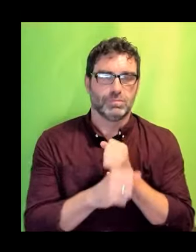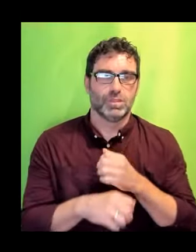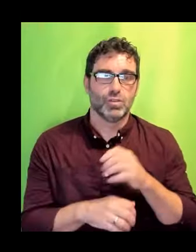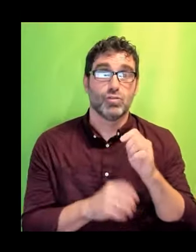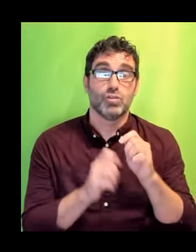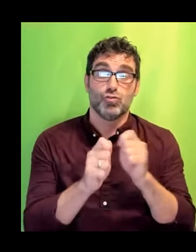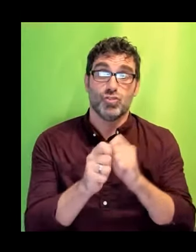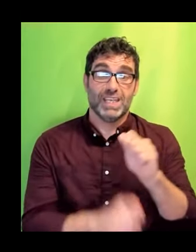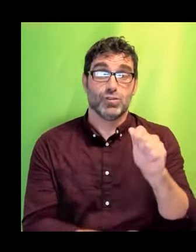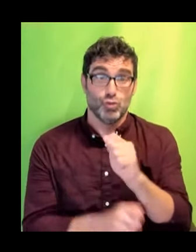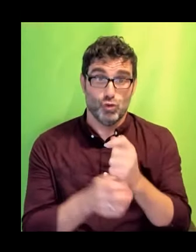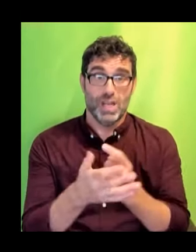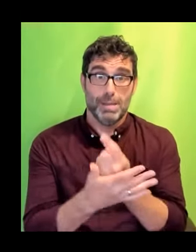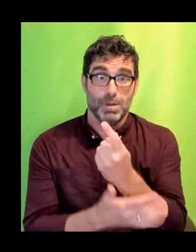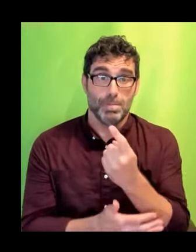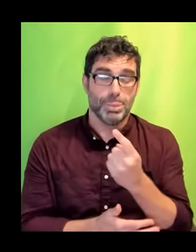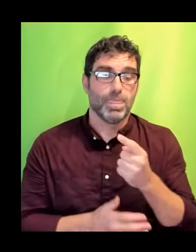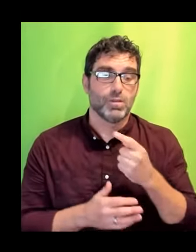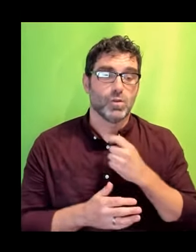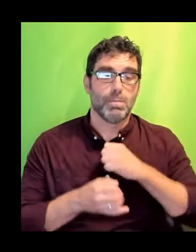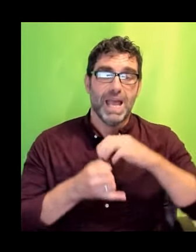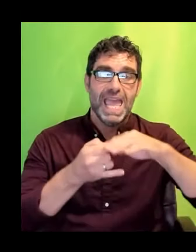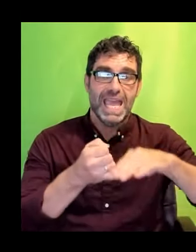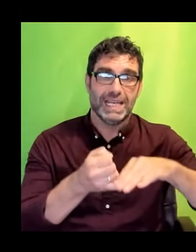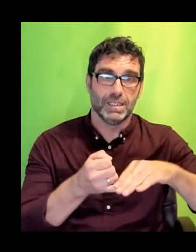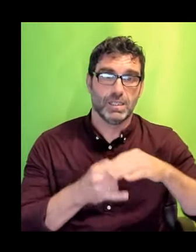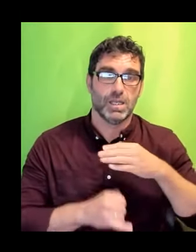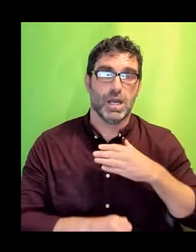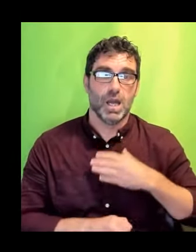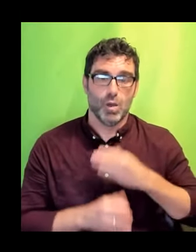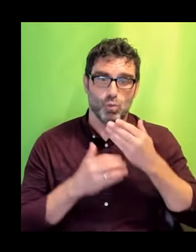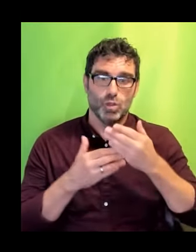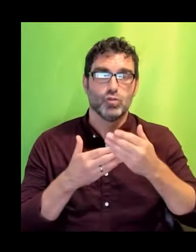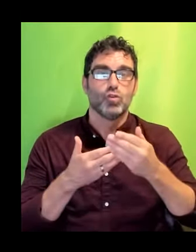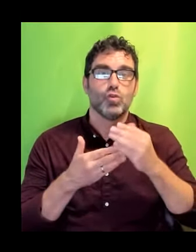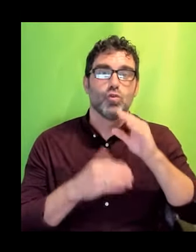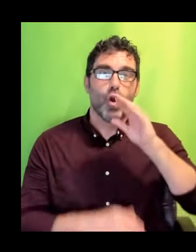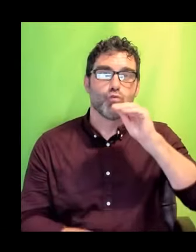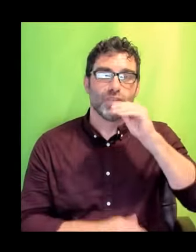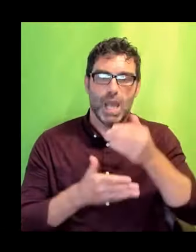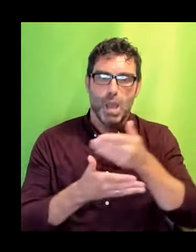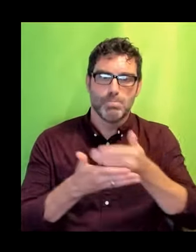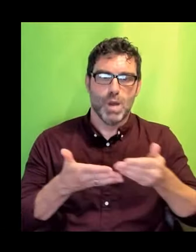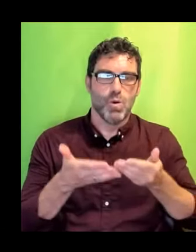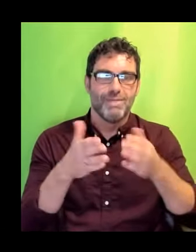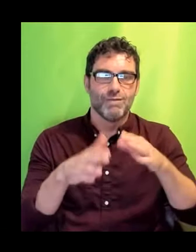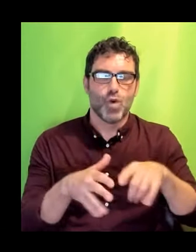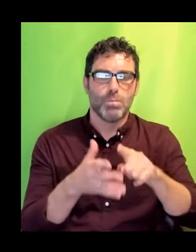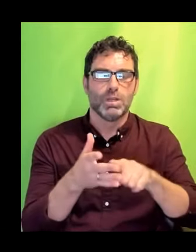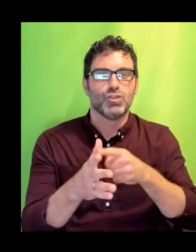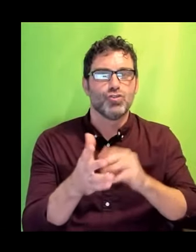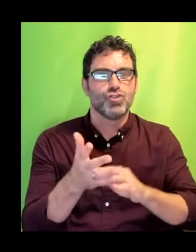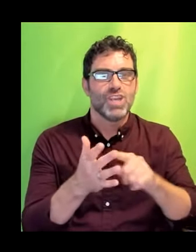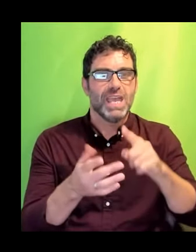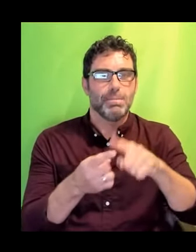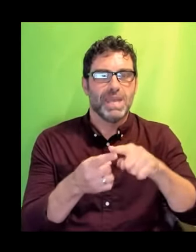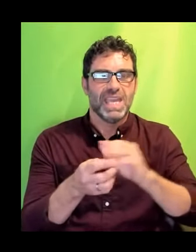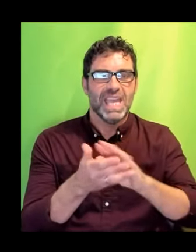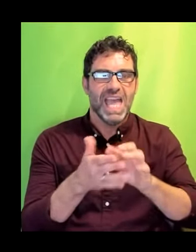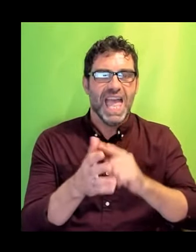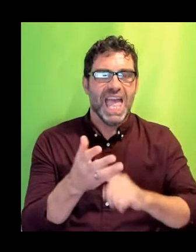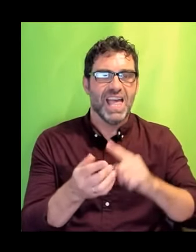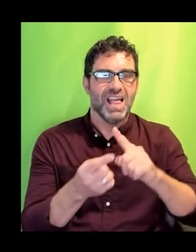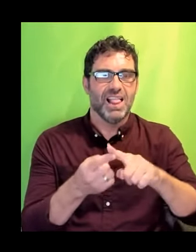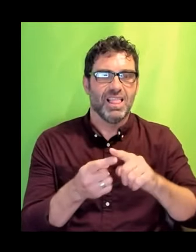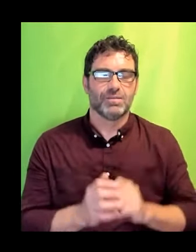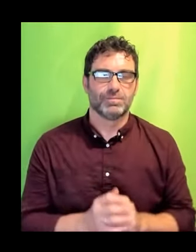I want to end with a poem by Jamie Hale from his beautiful poetry collection Shield. I met